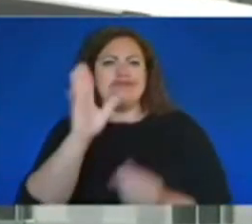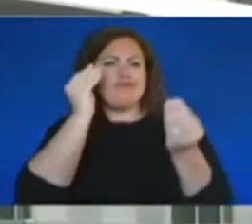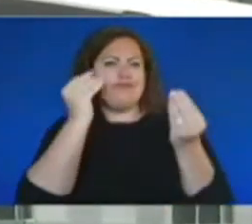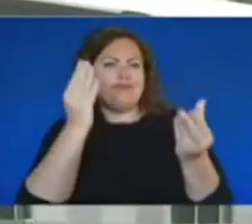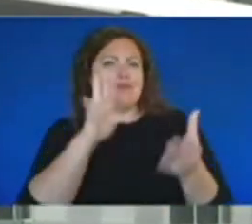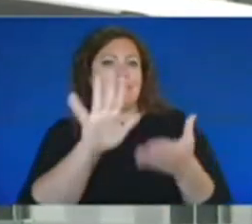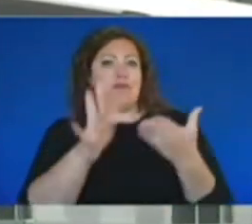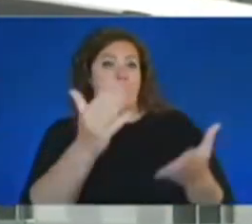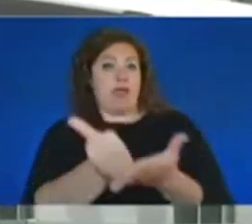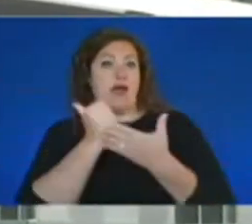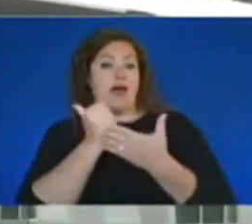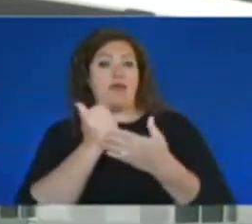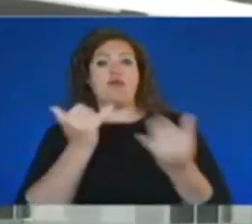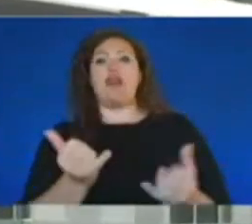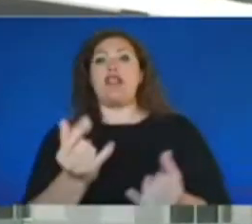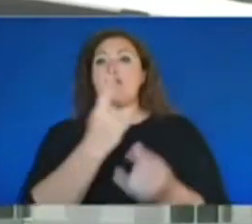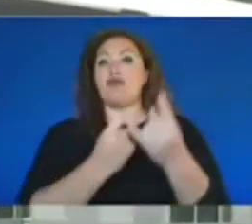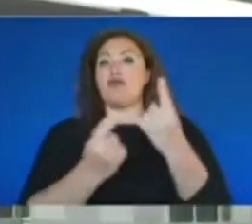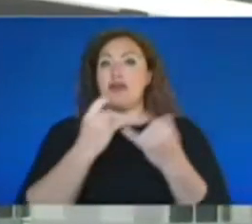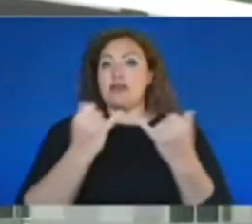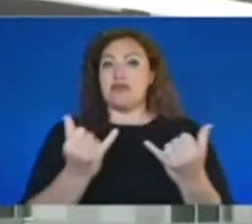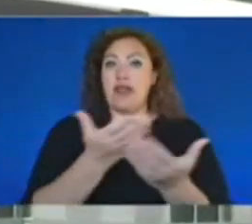I'll take any questions you guys have right now.